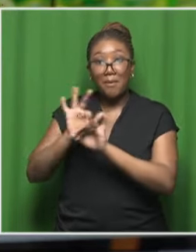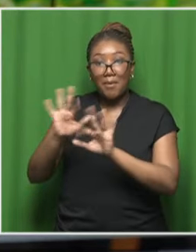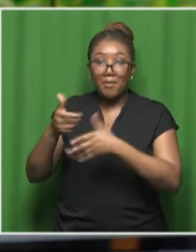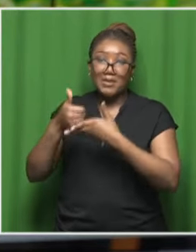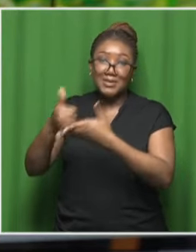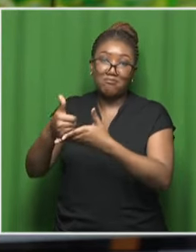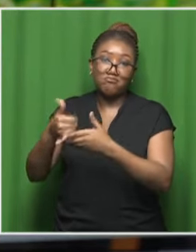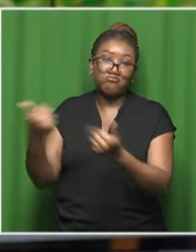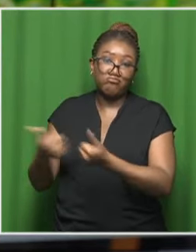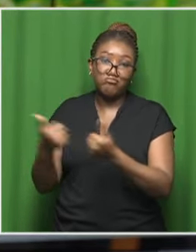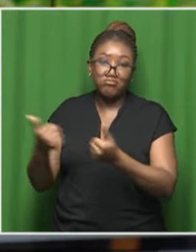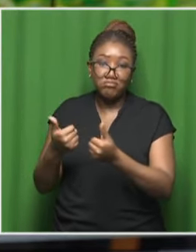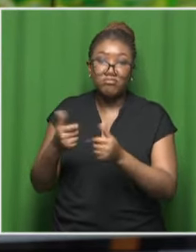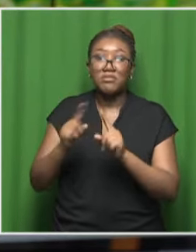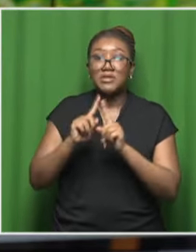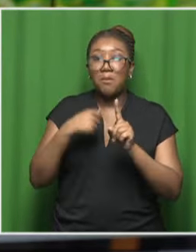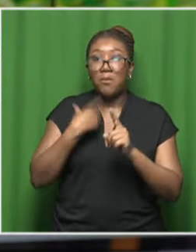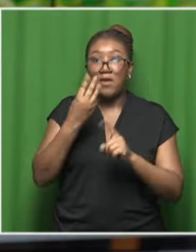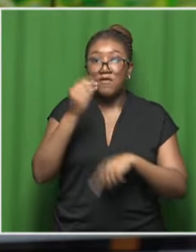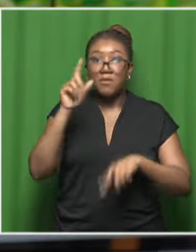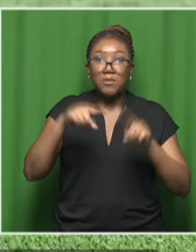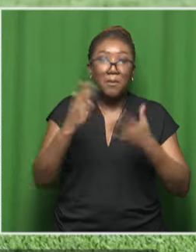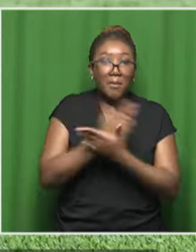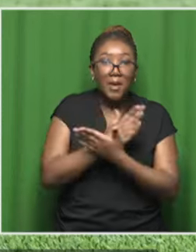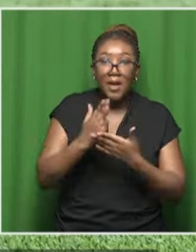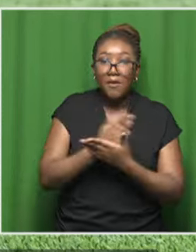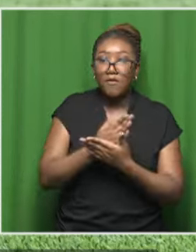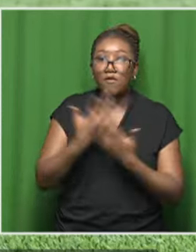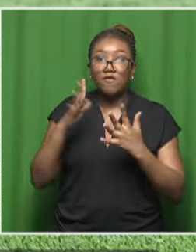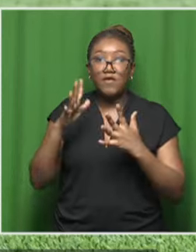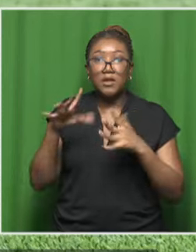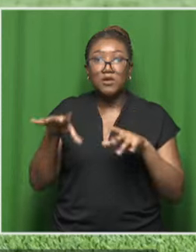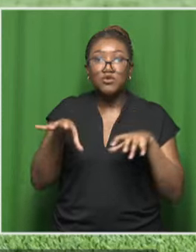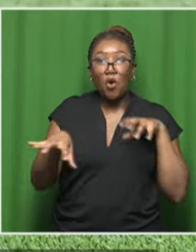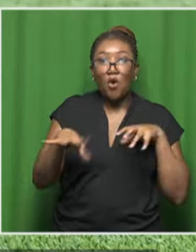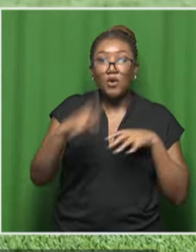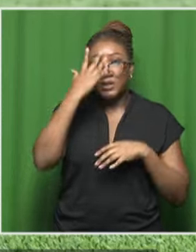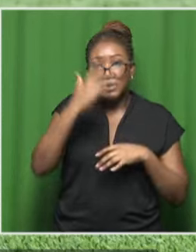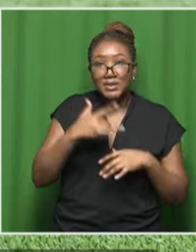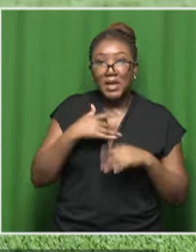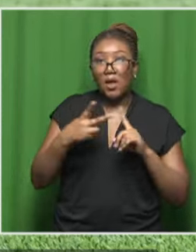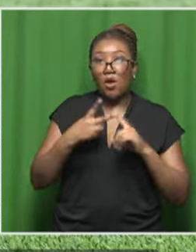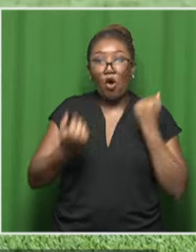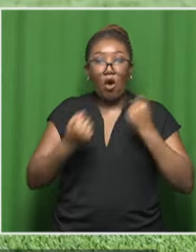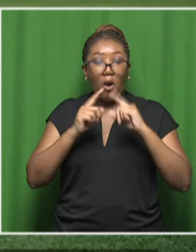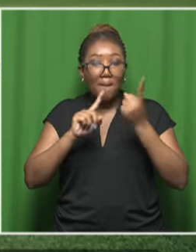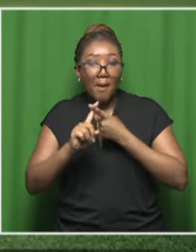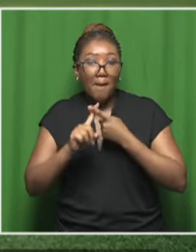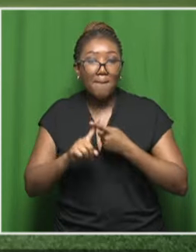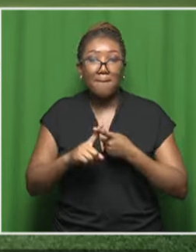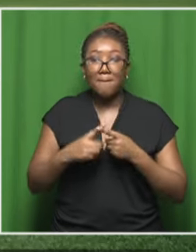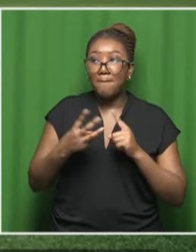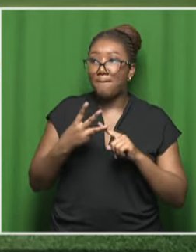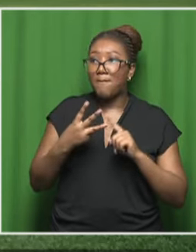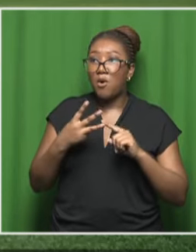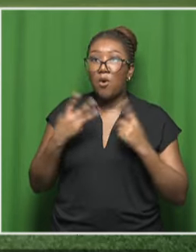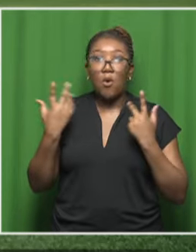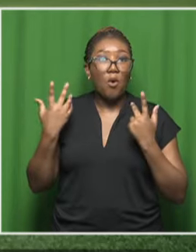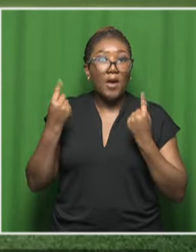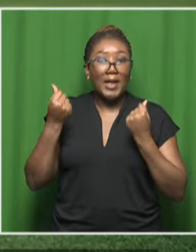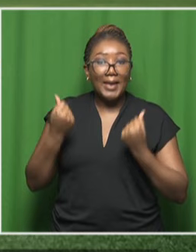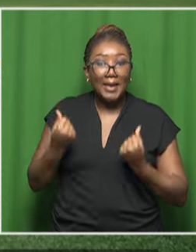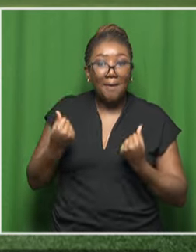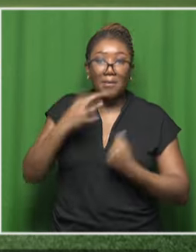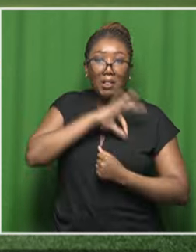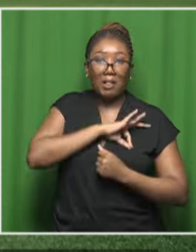So, ex-sports people who have either suffered strokes or been in car accidents or just not been able to generate an